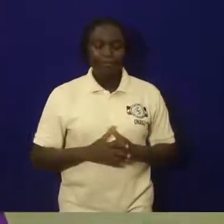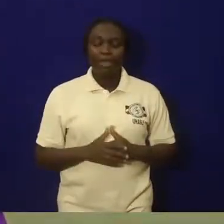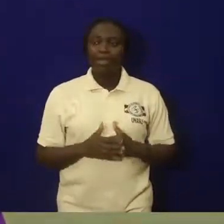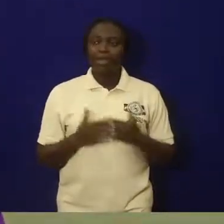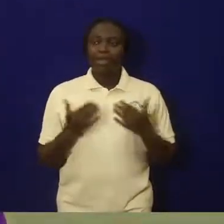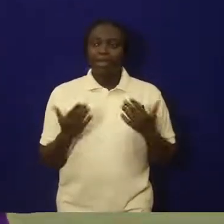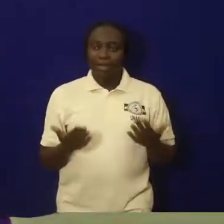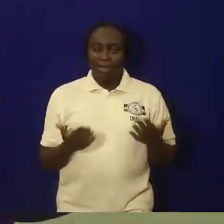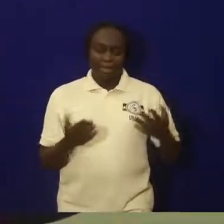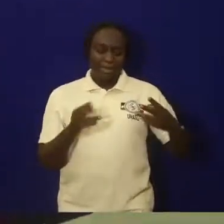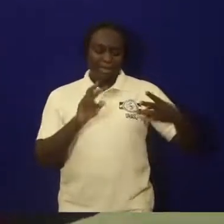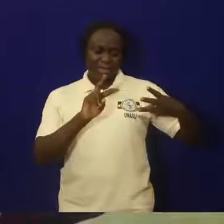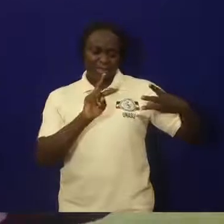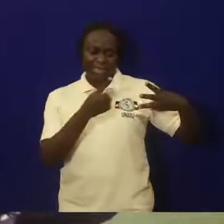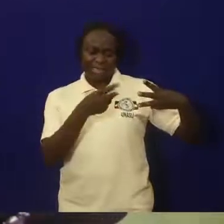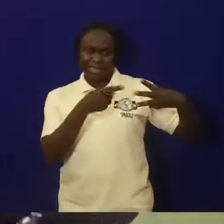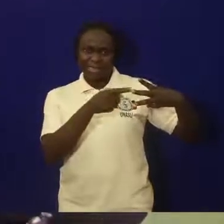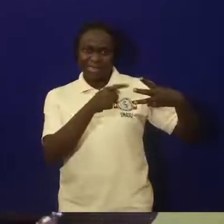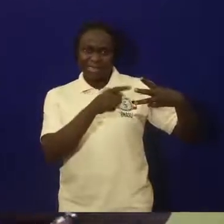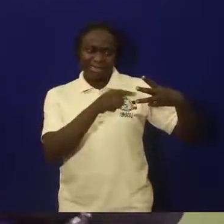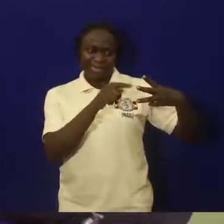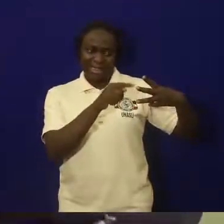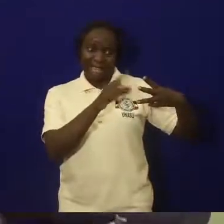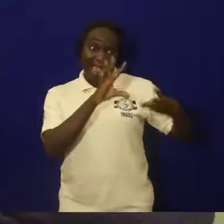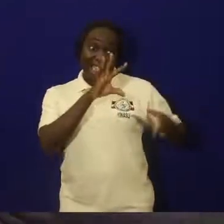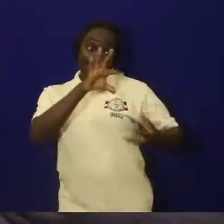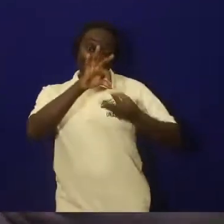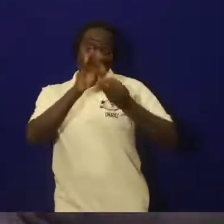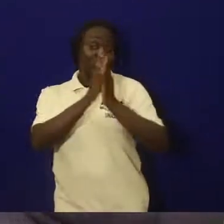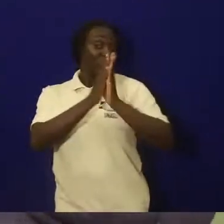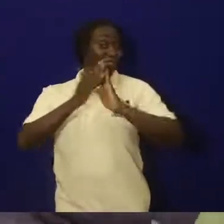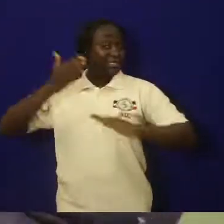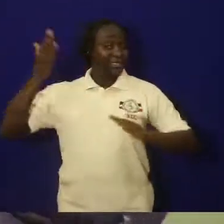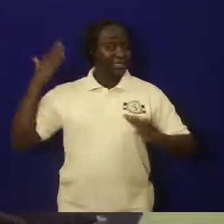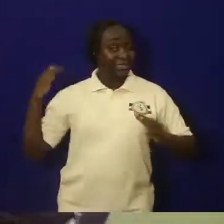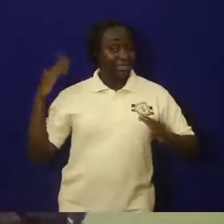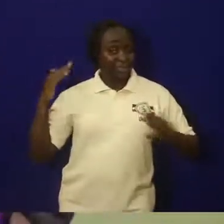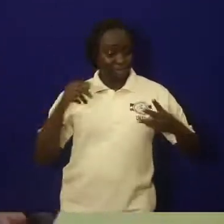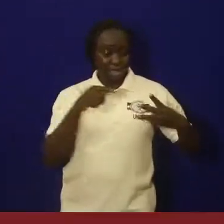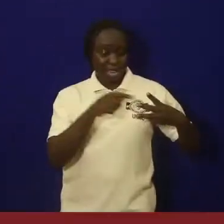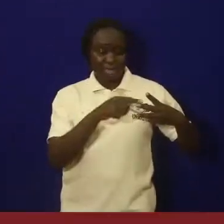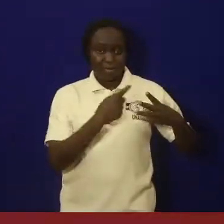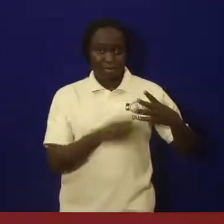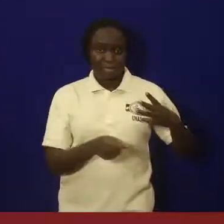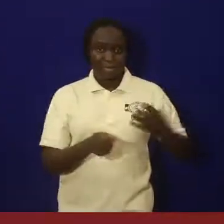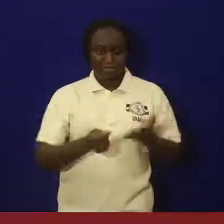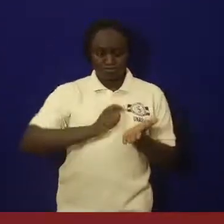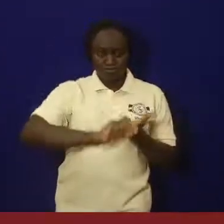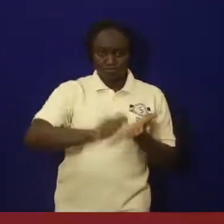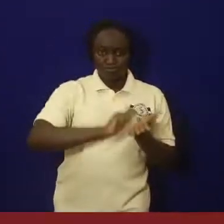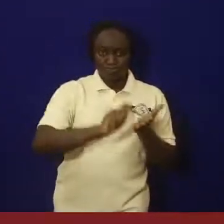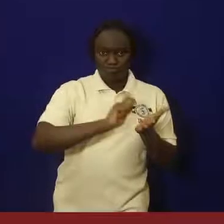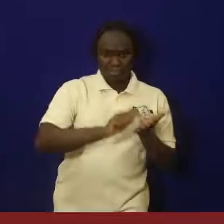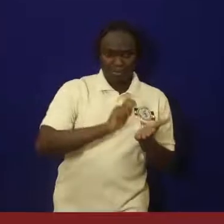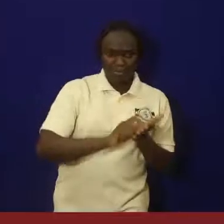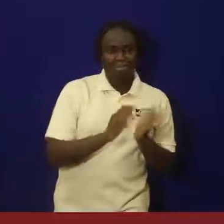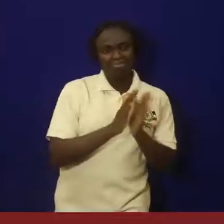Another source of history is the written records.